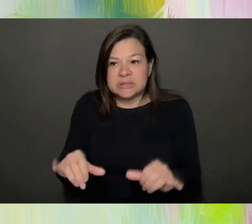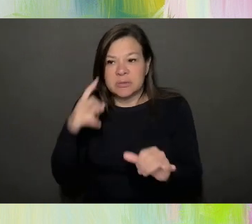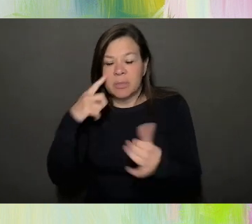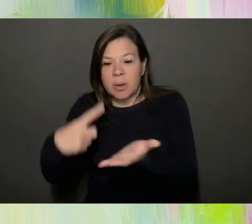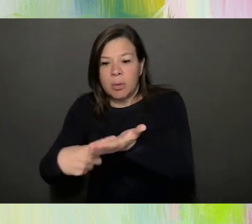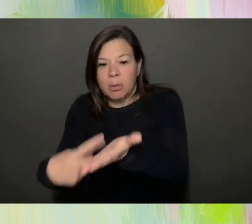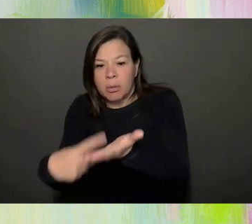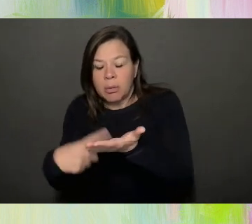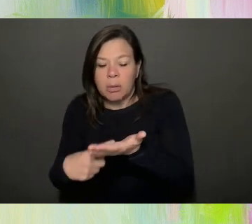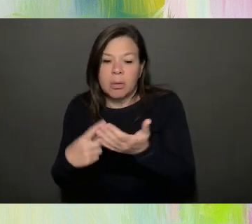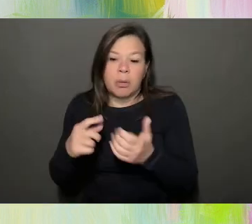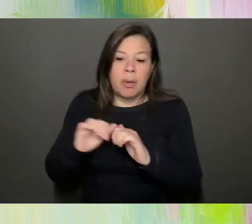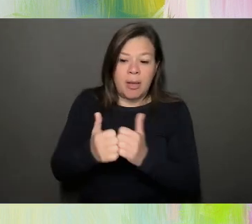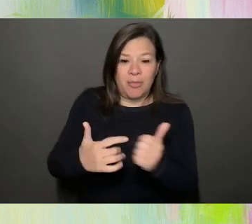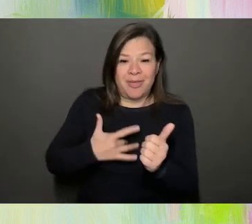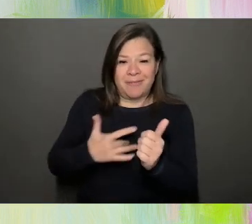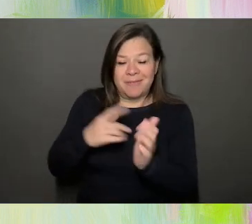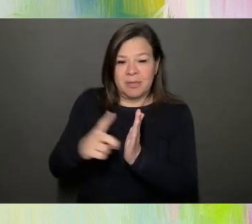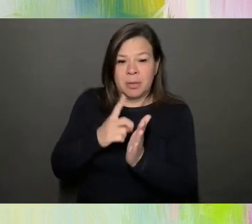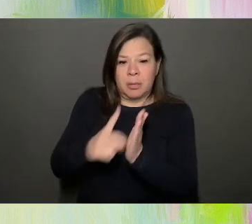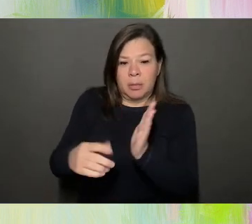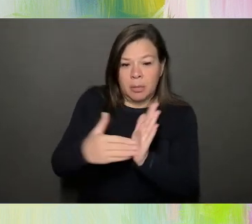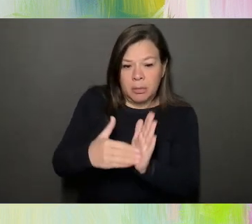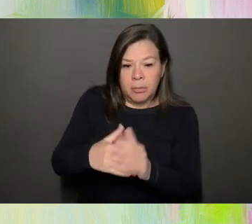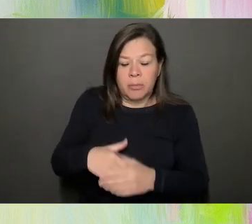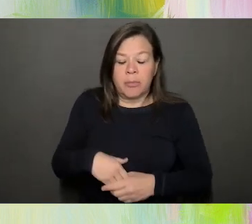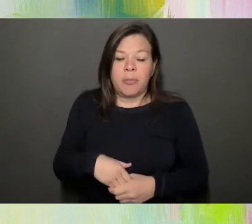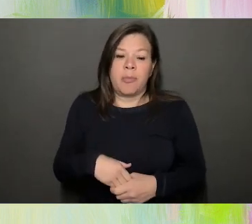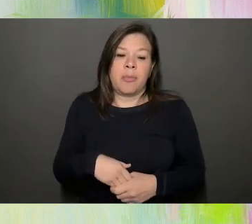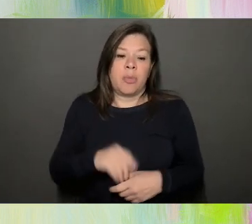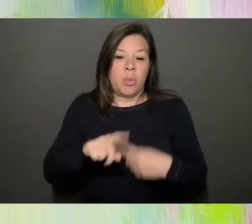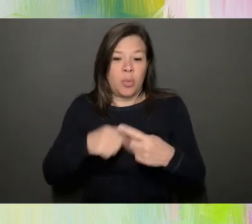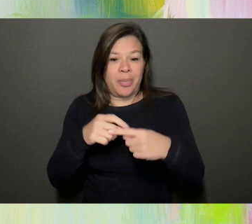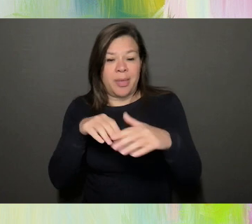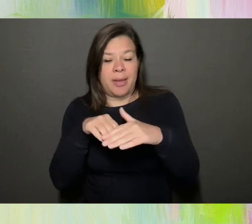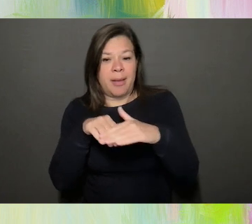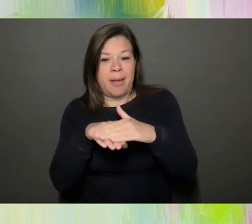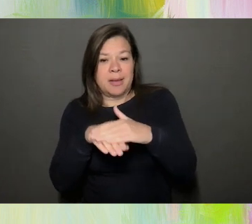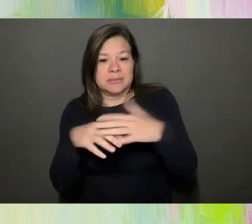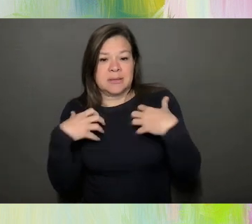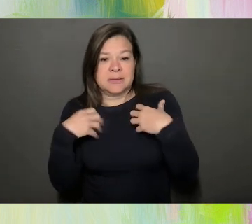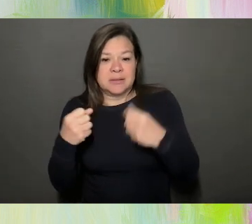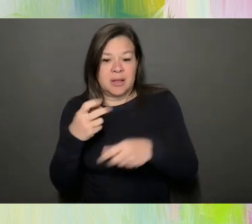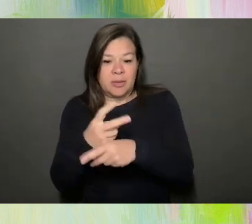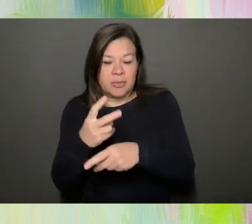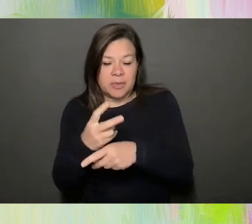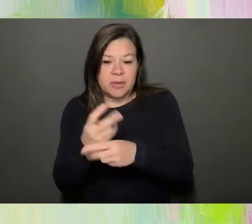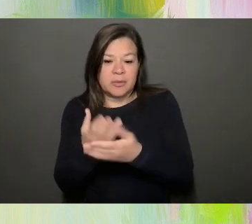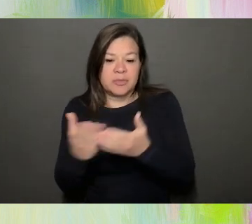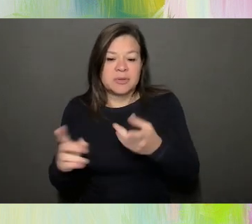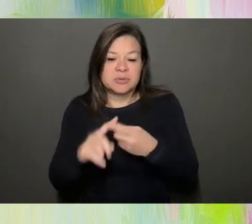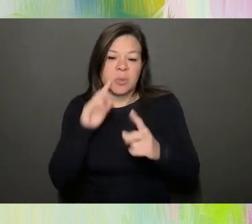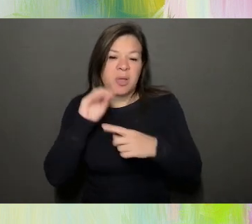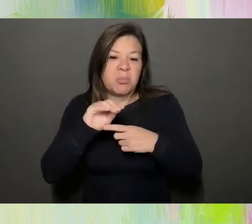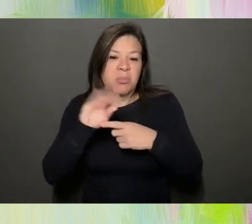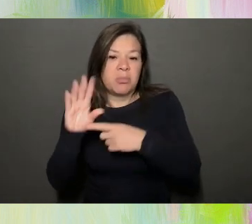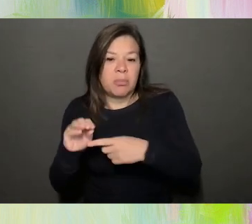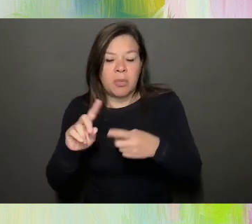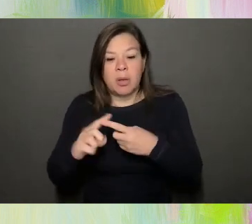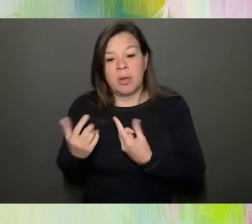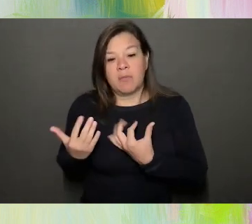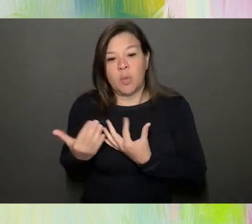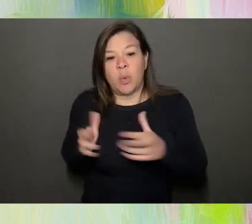how they feel discriminated, uh, when they access healthcare. Um, and so they took this photo of like a waiting room